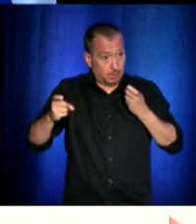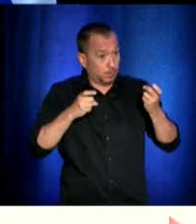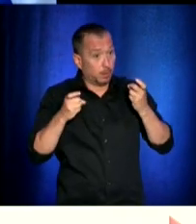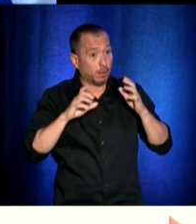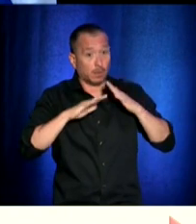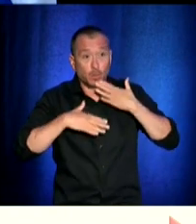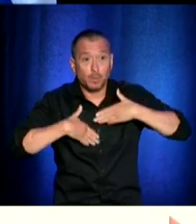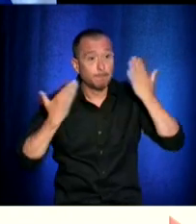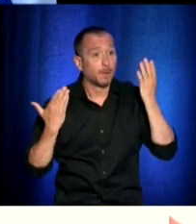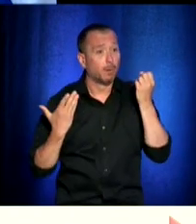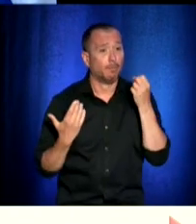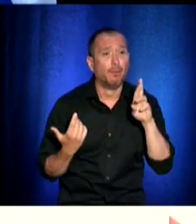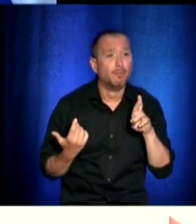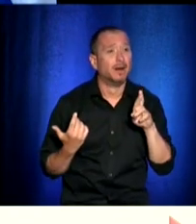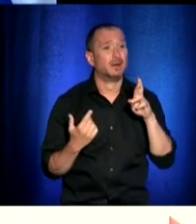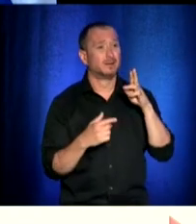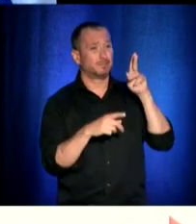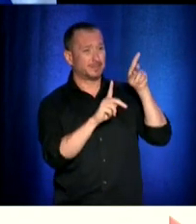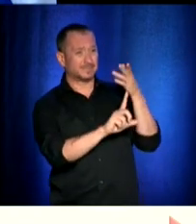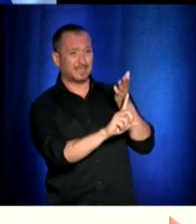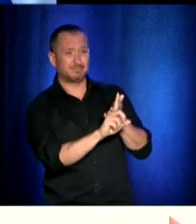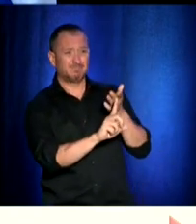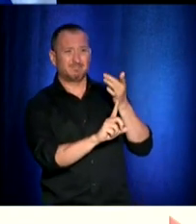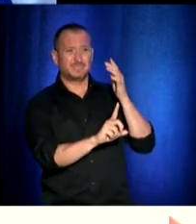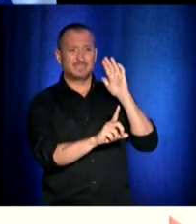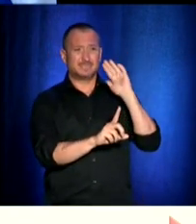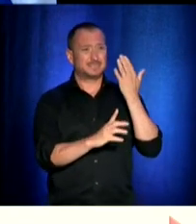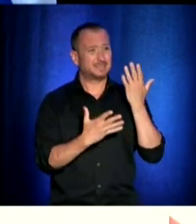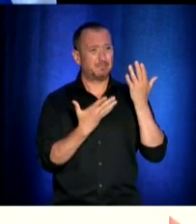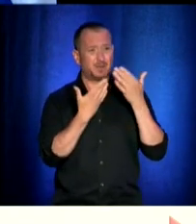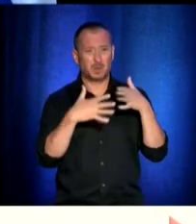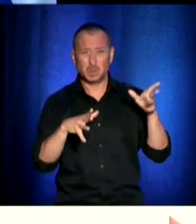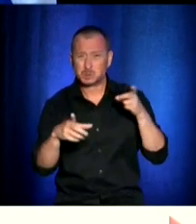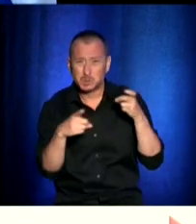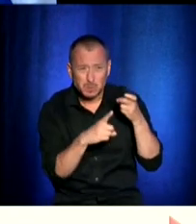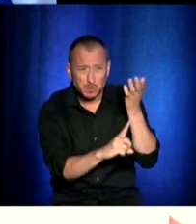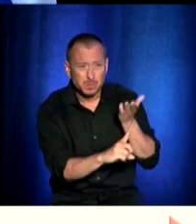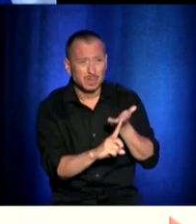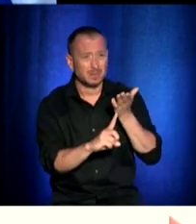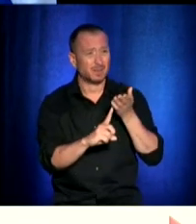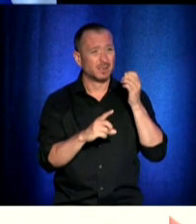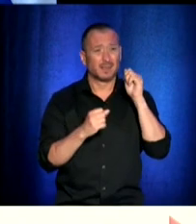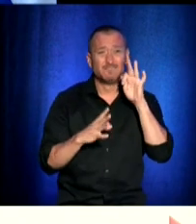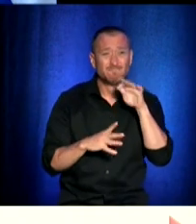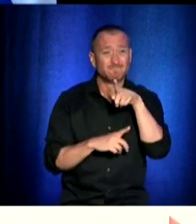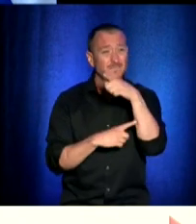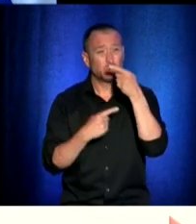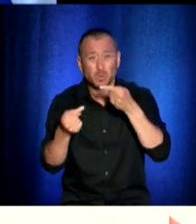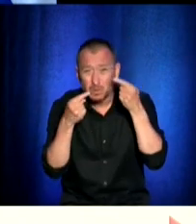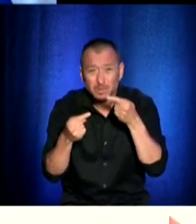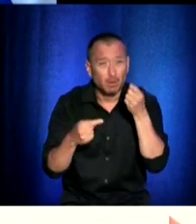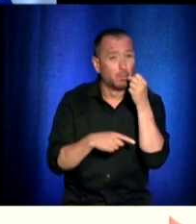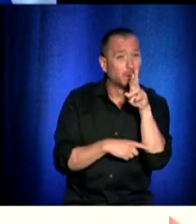close to you being not in control, having difficulties,